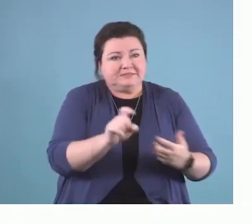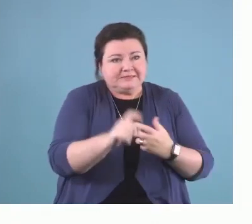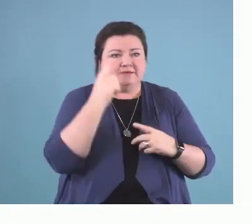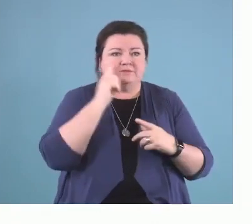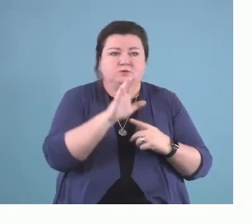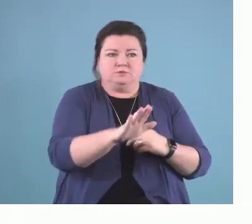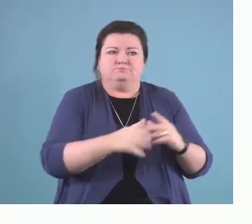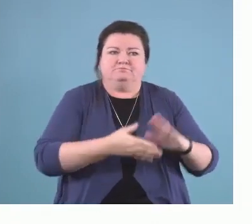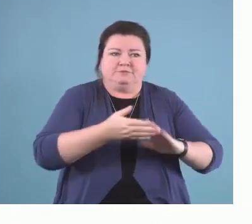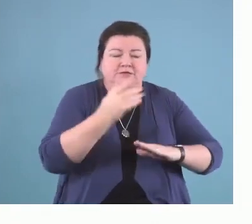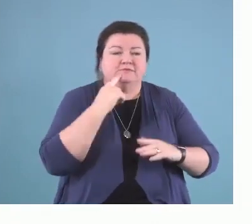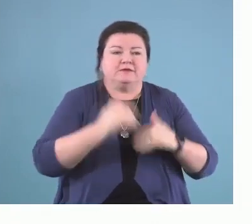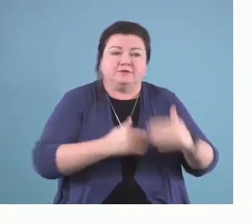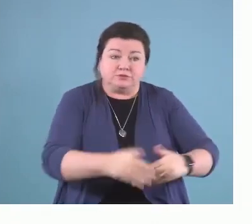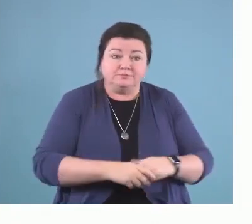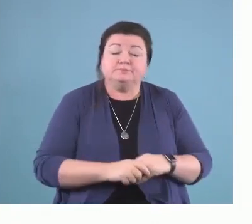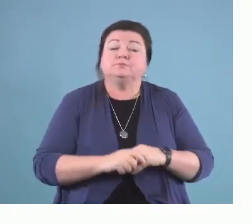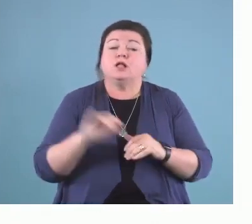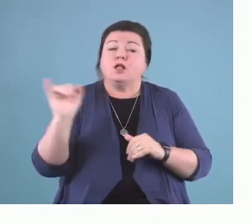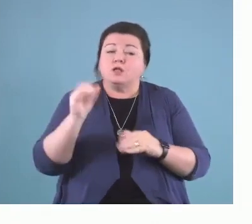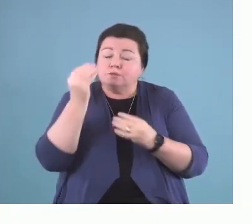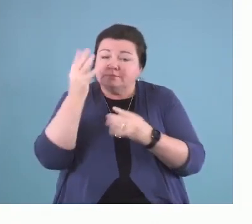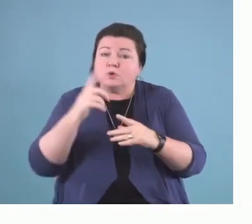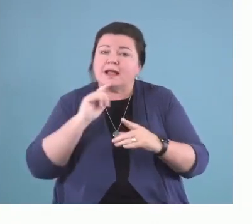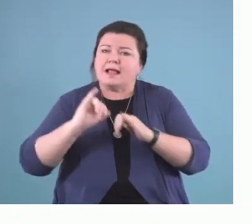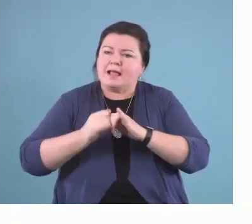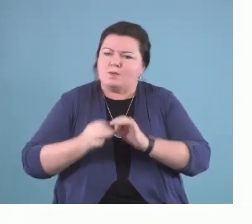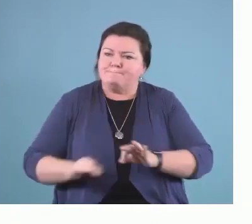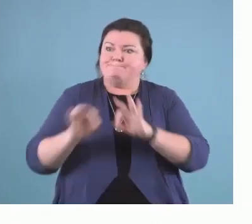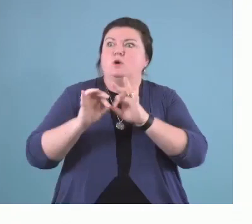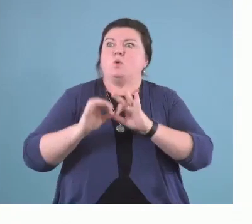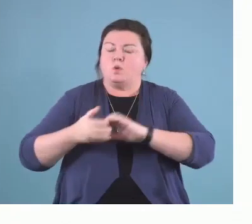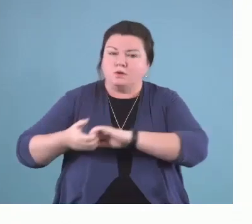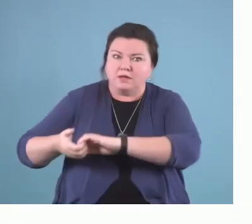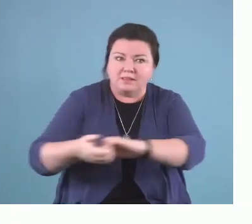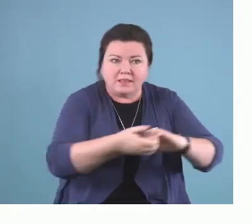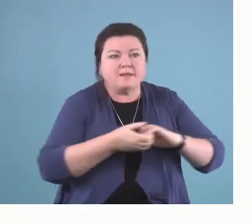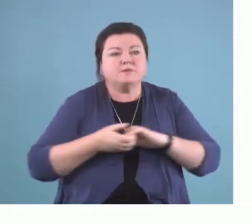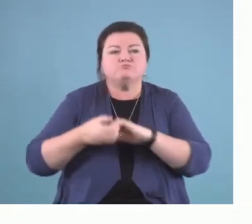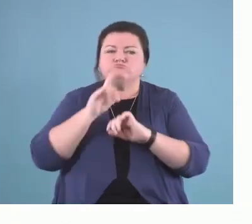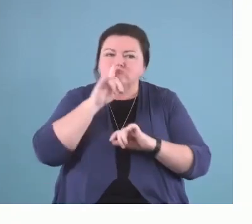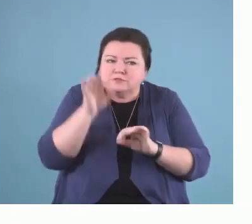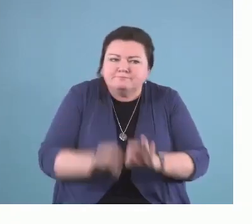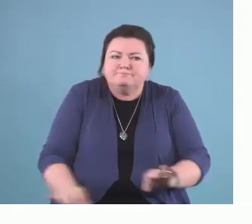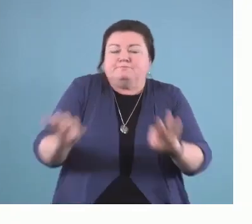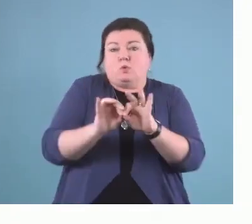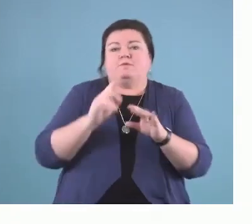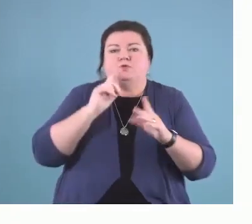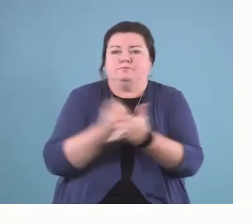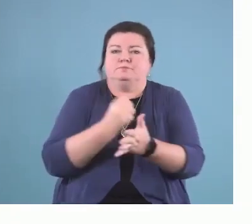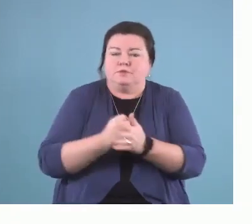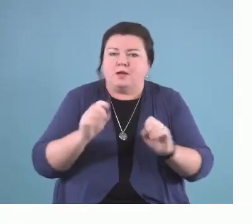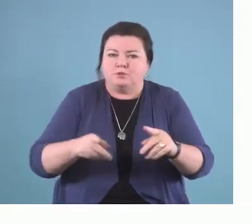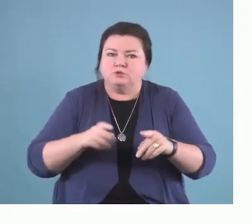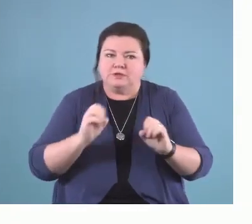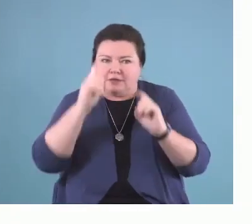And I also want to underscore the importance of collaborative continuing education opportunities. So these are new ways to